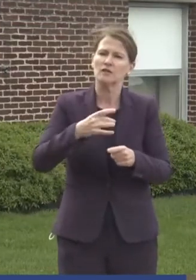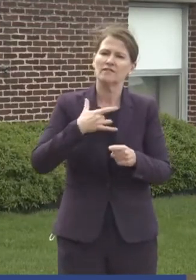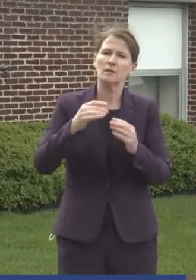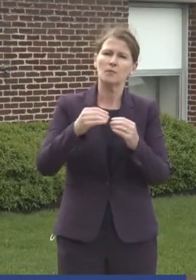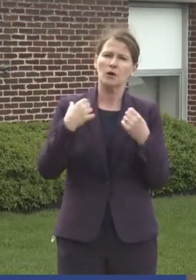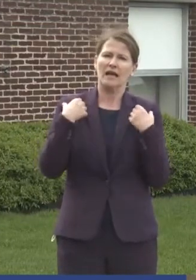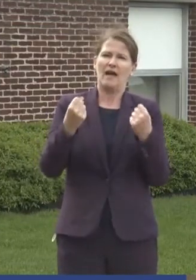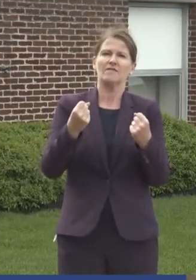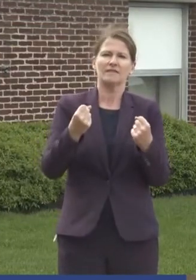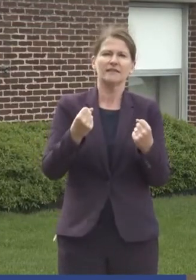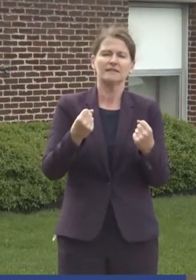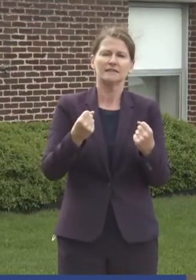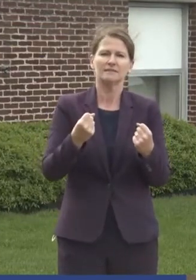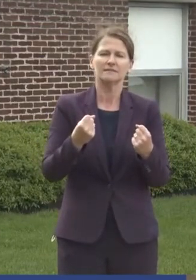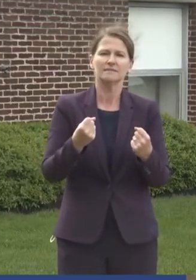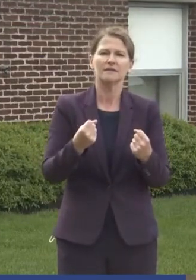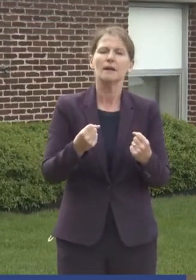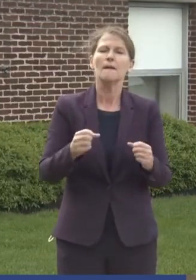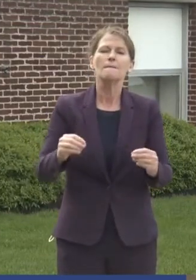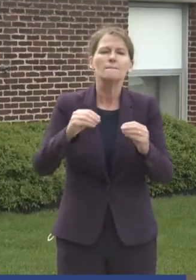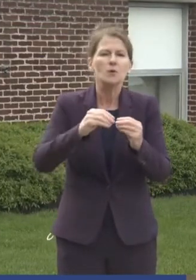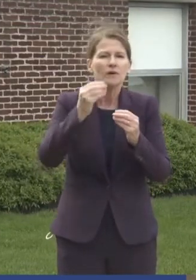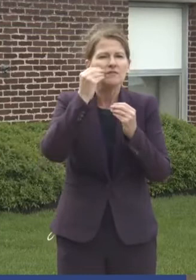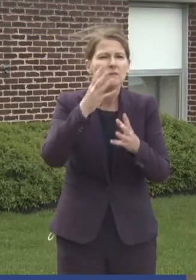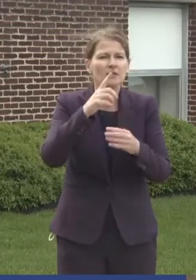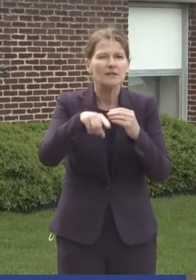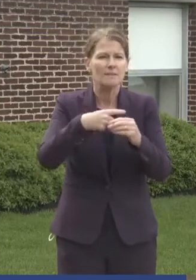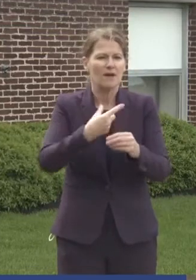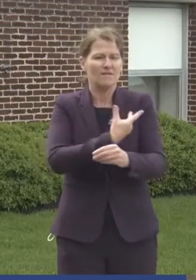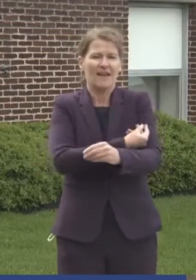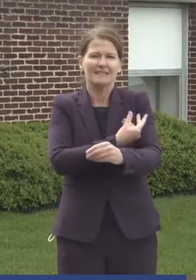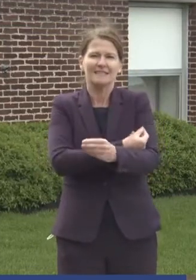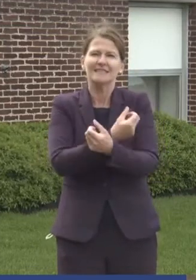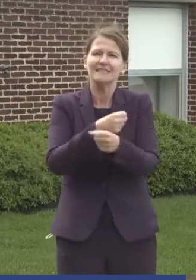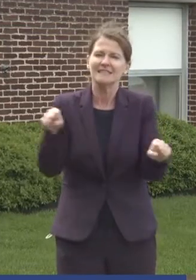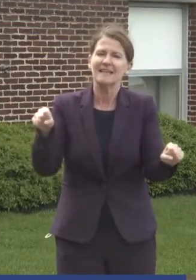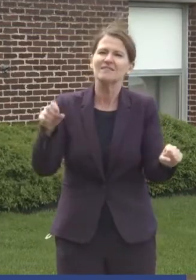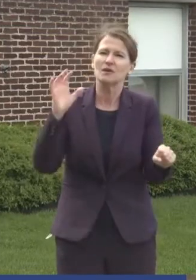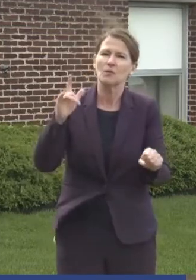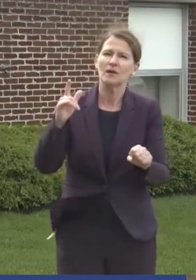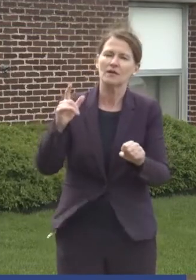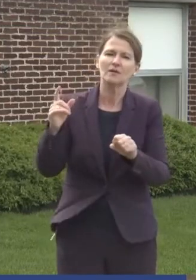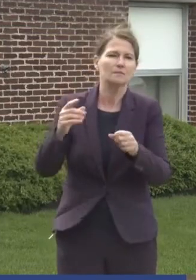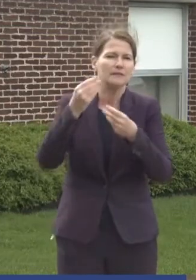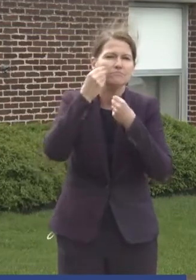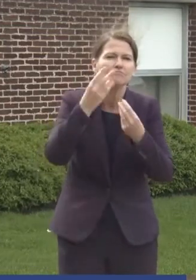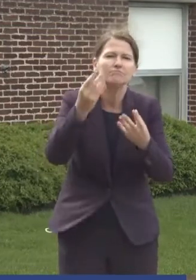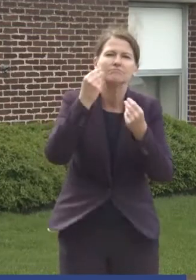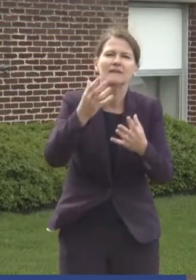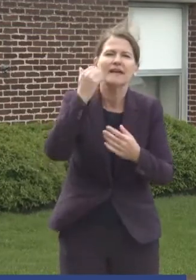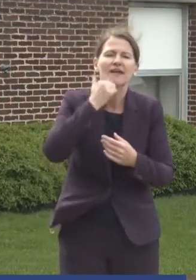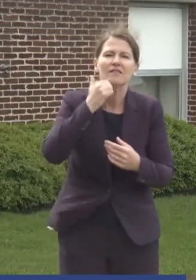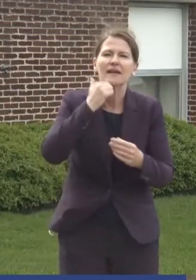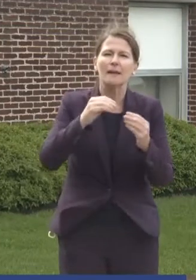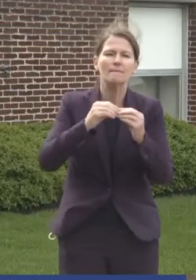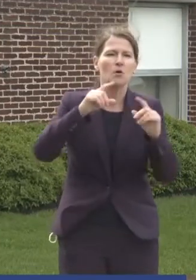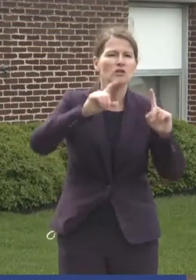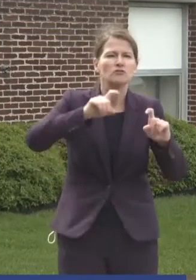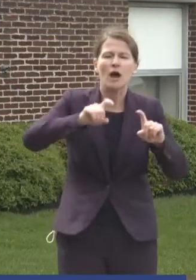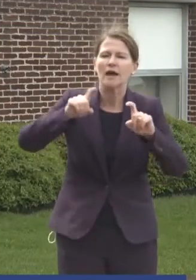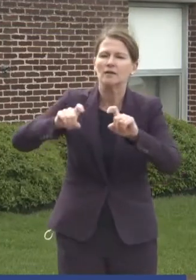confidence that we need more information about vaccine safety is going to be coming every day. More trials,